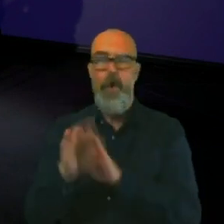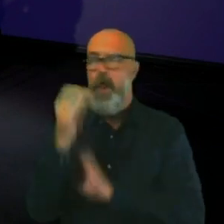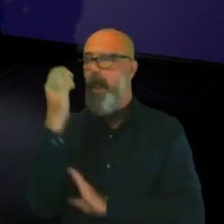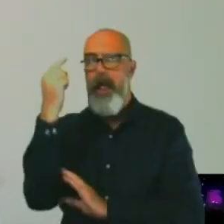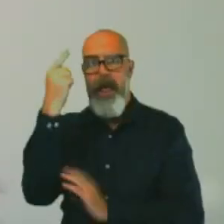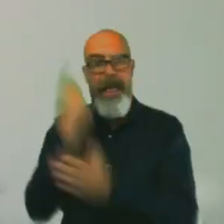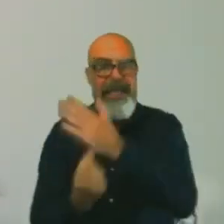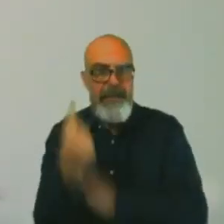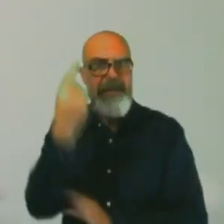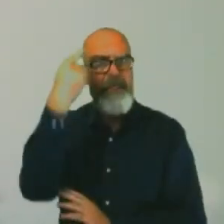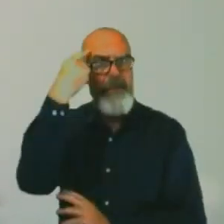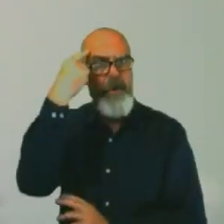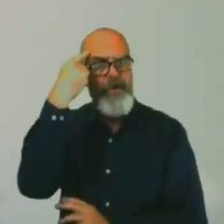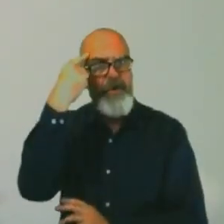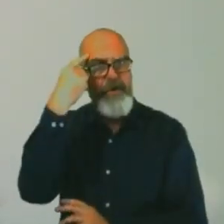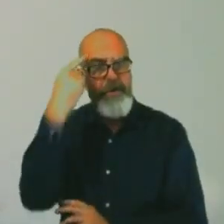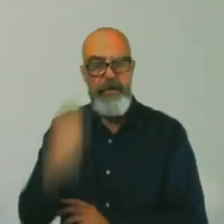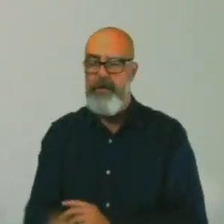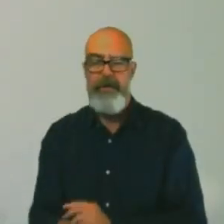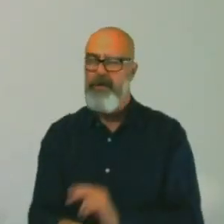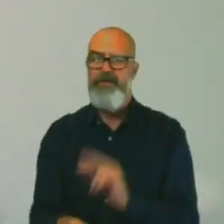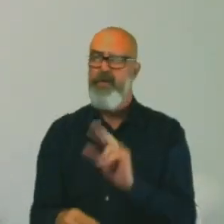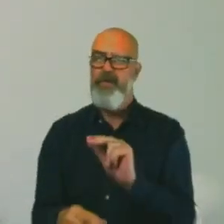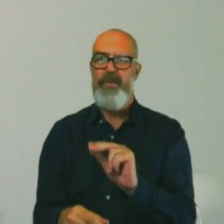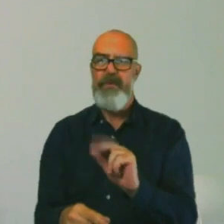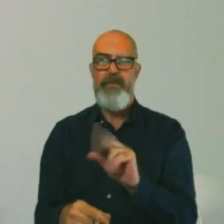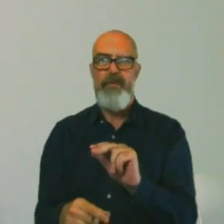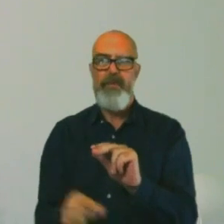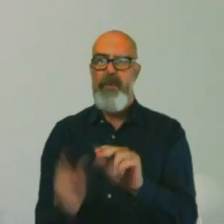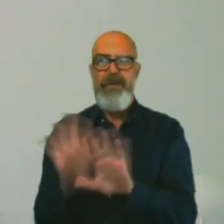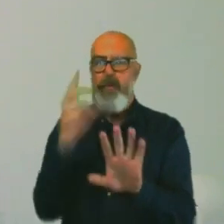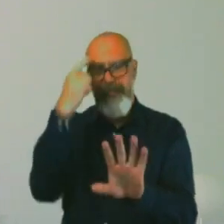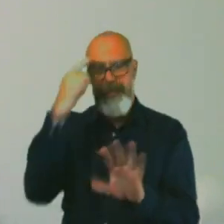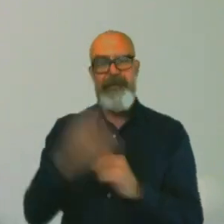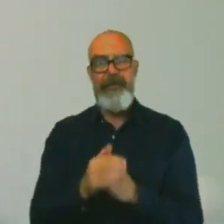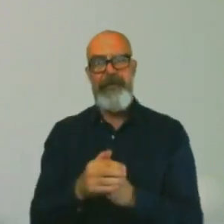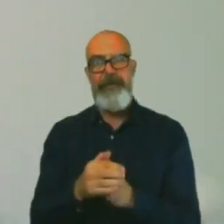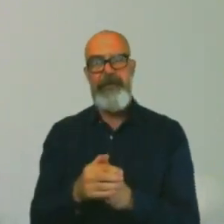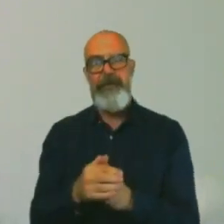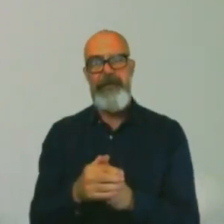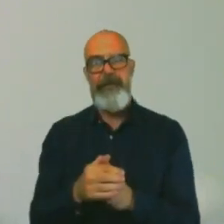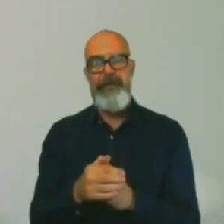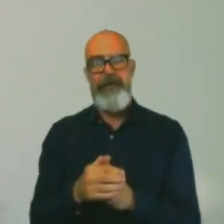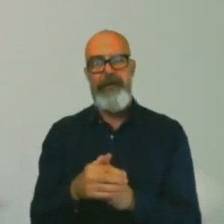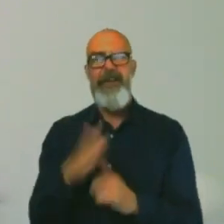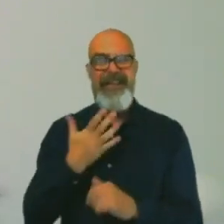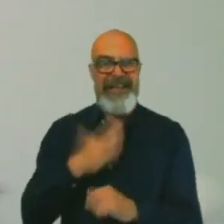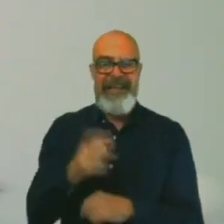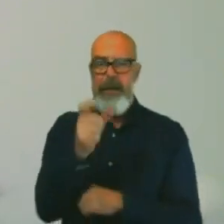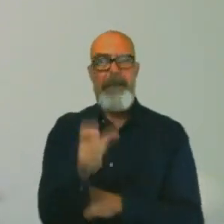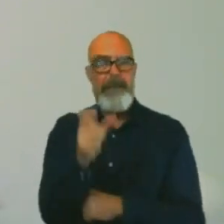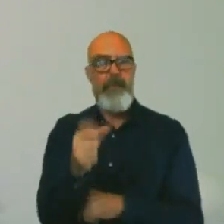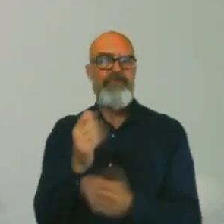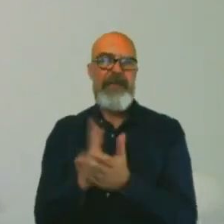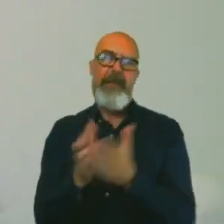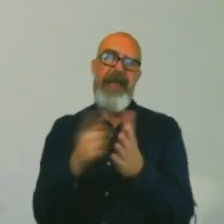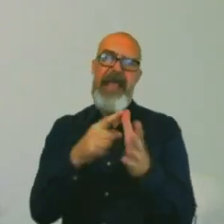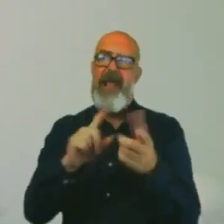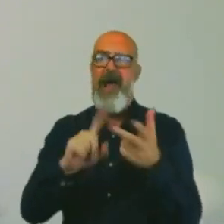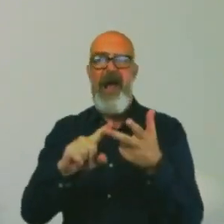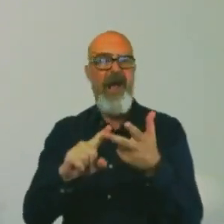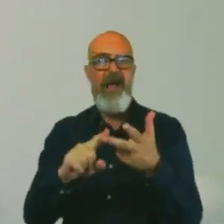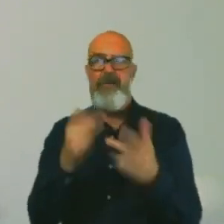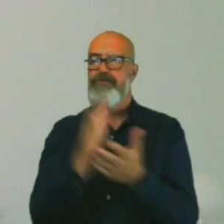No, I don't think so, because any AI algorithm is built by humans. So, the AI is as good as the human that